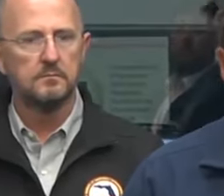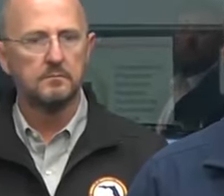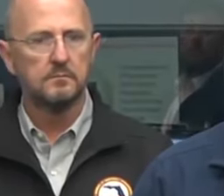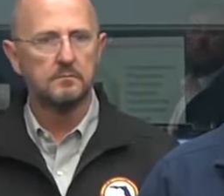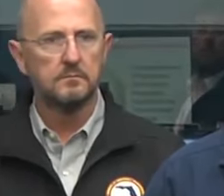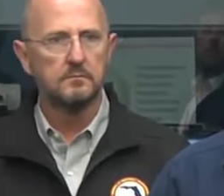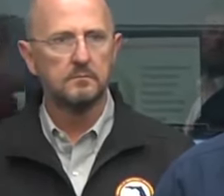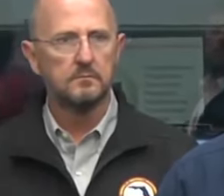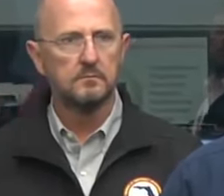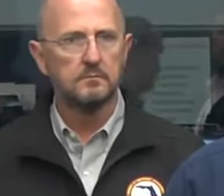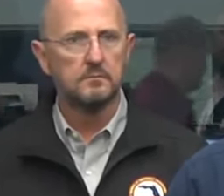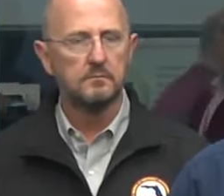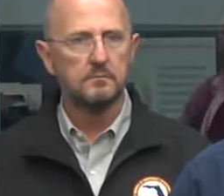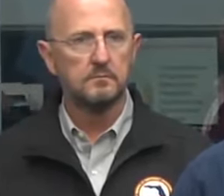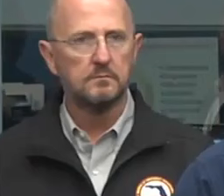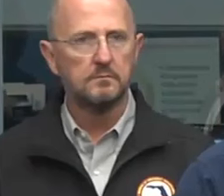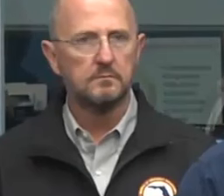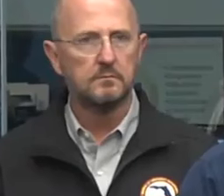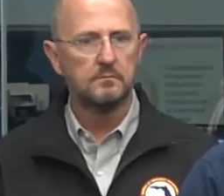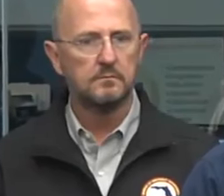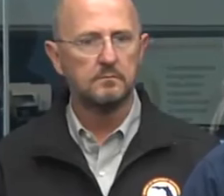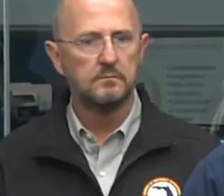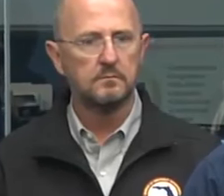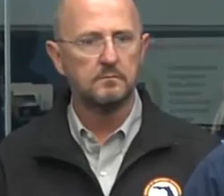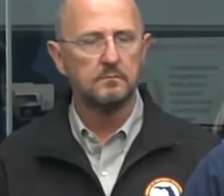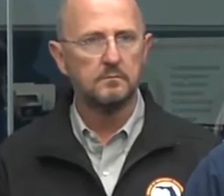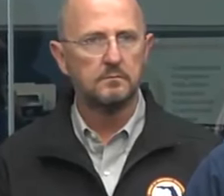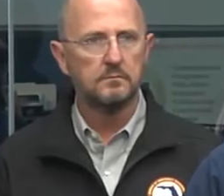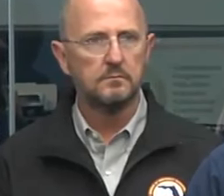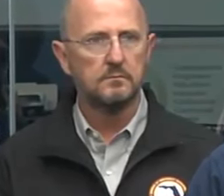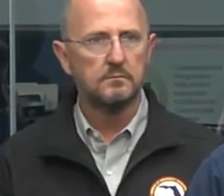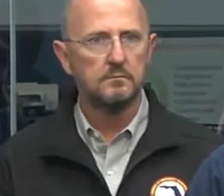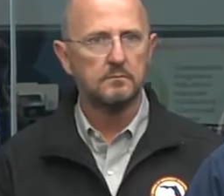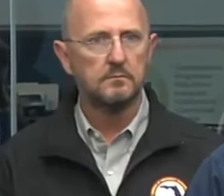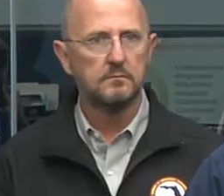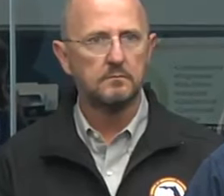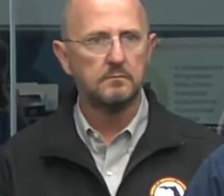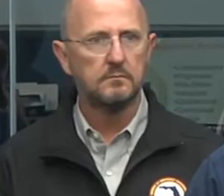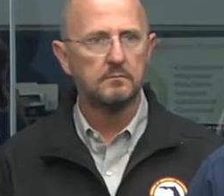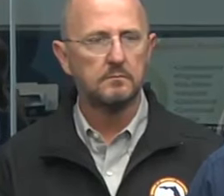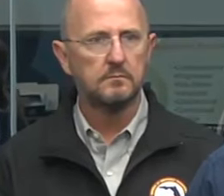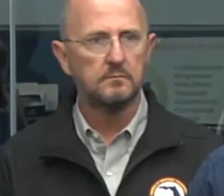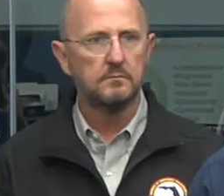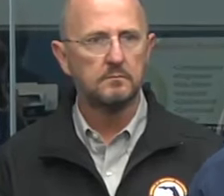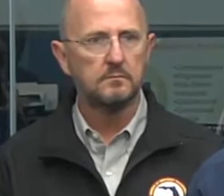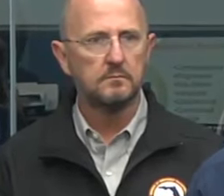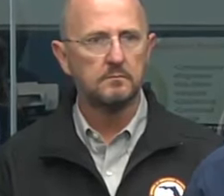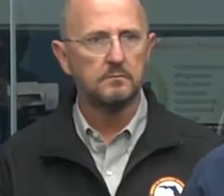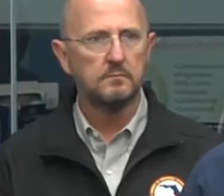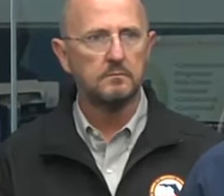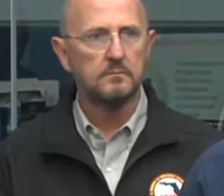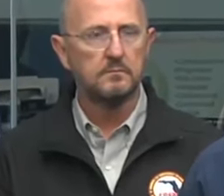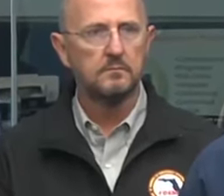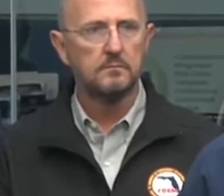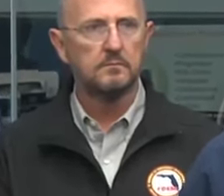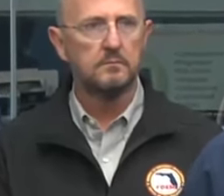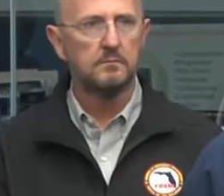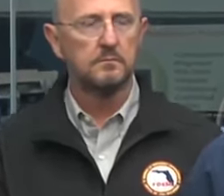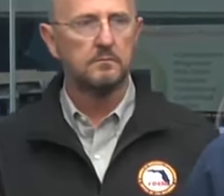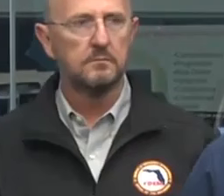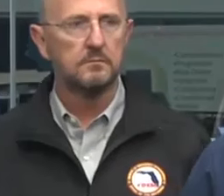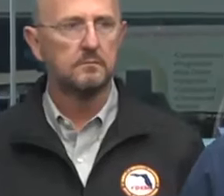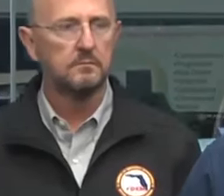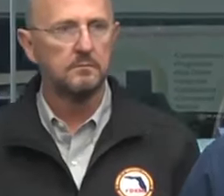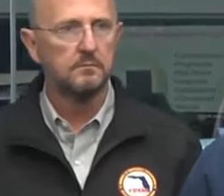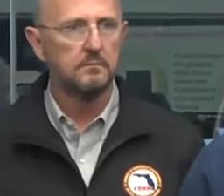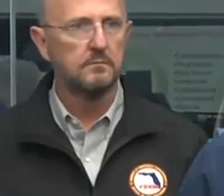likely as a category one hurricane, but it could potentially be even stronger. Current maximum sustained winds are 65